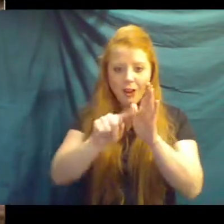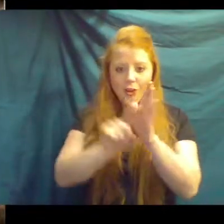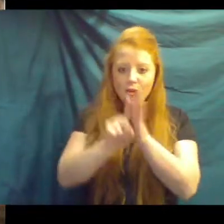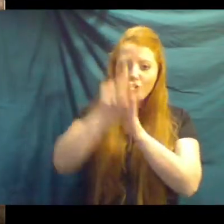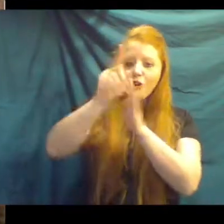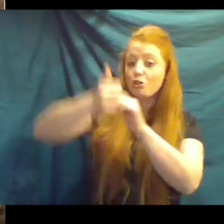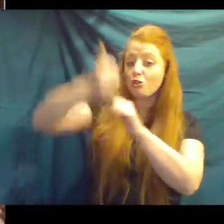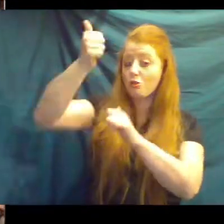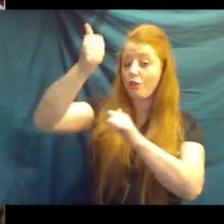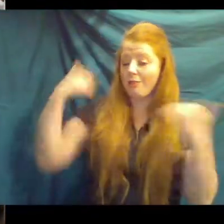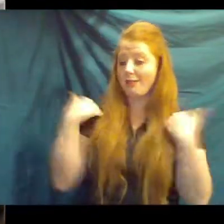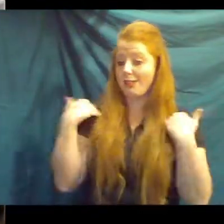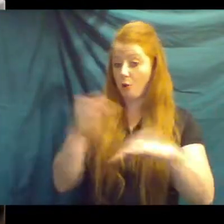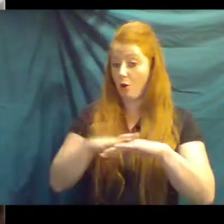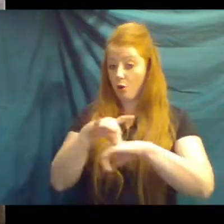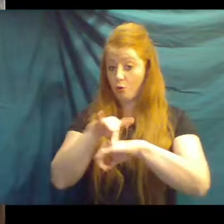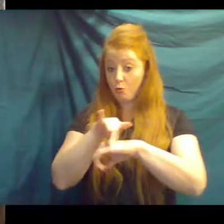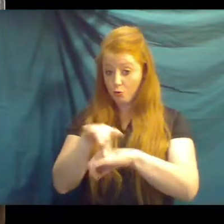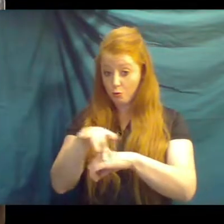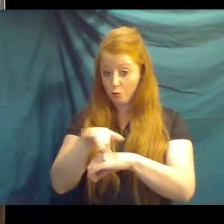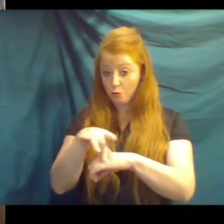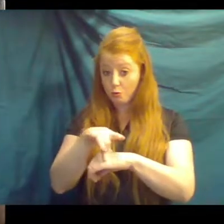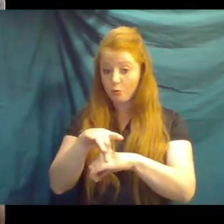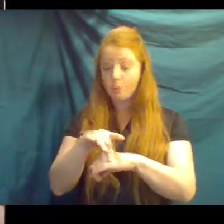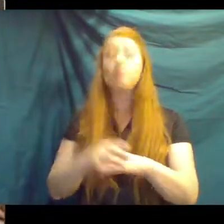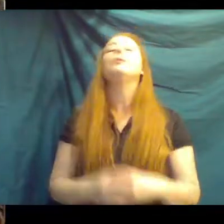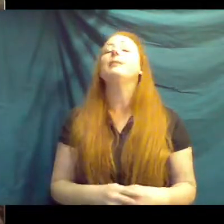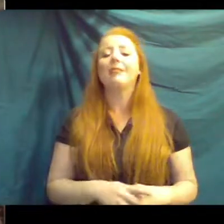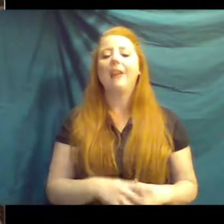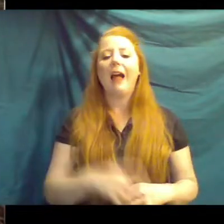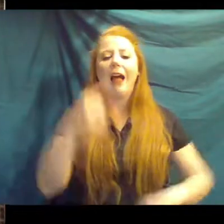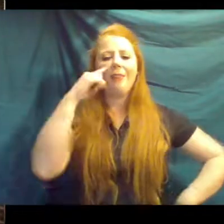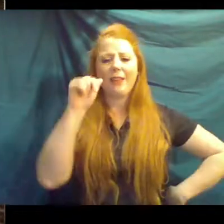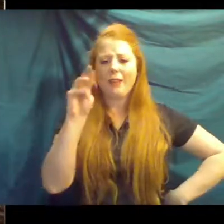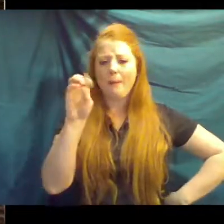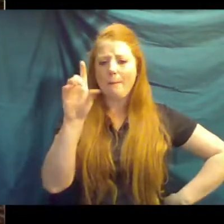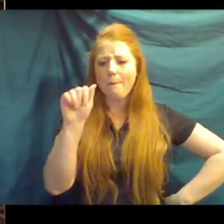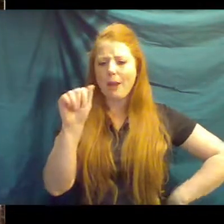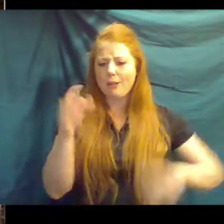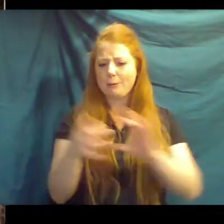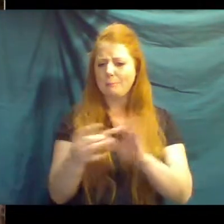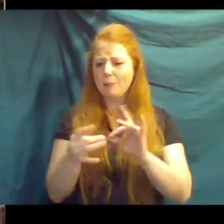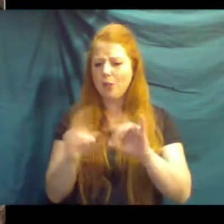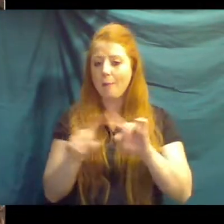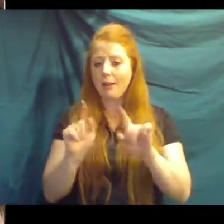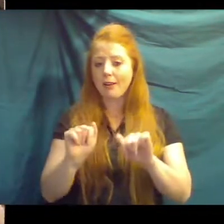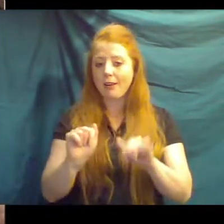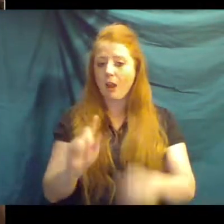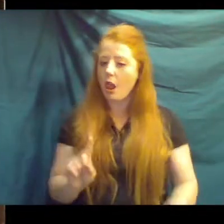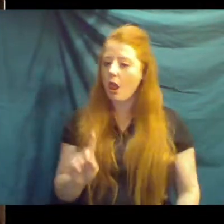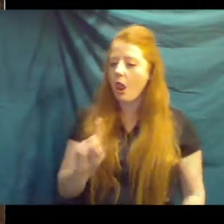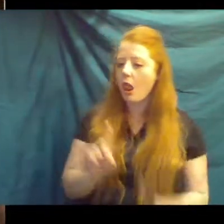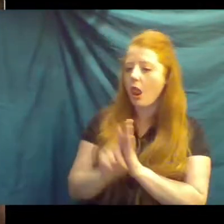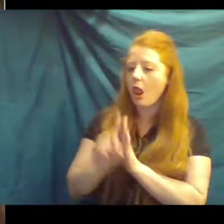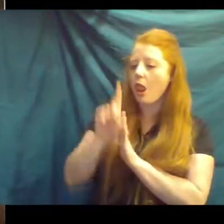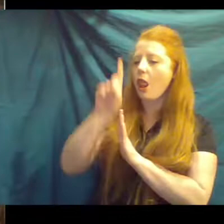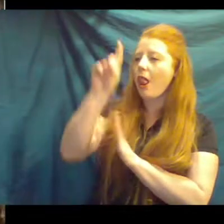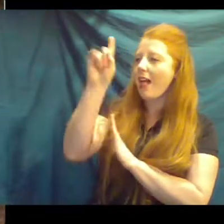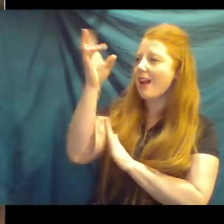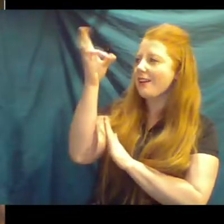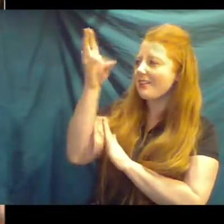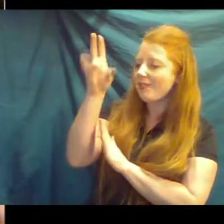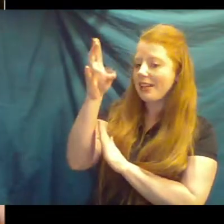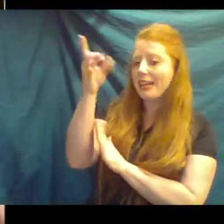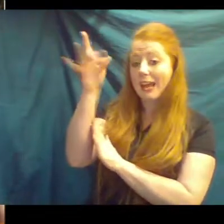on earth. So these guys, I think Amanda mentioned, but they can get up to about 17 or 18 feet tall. That would be